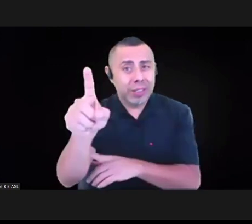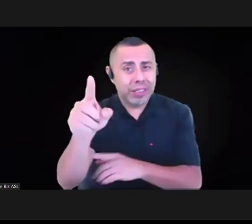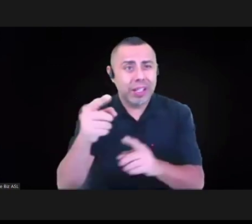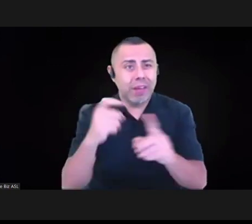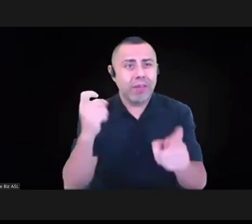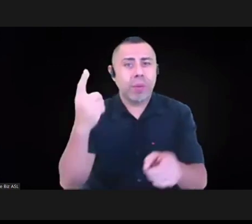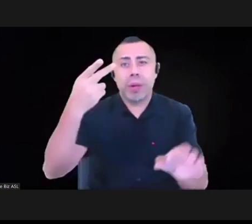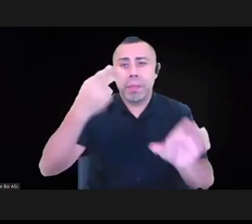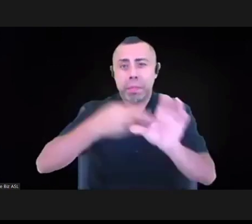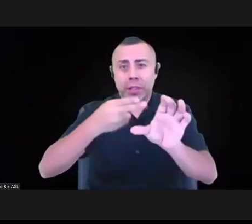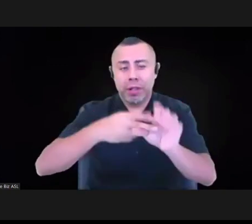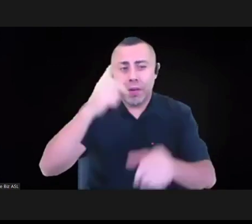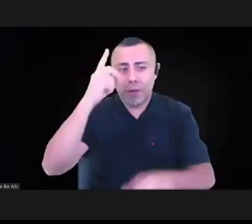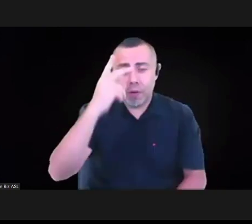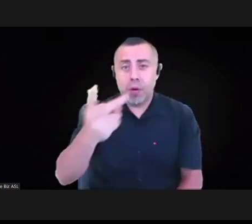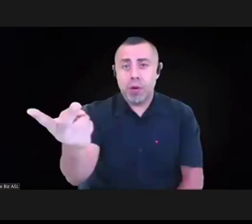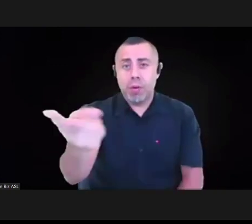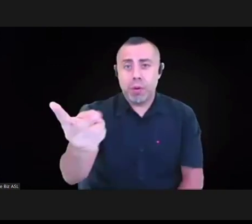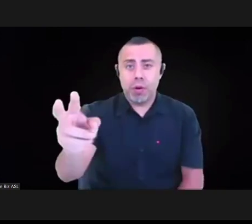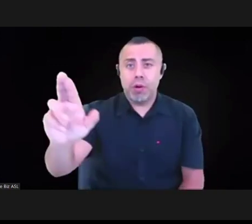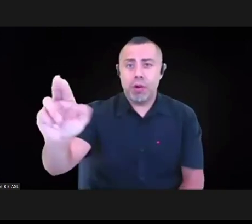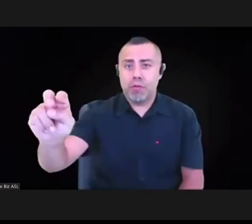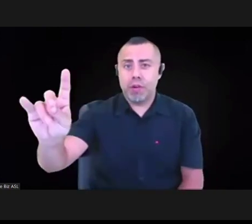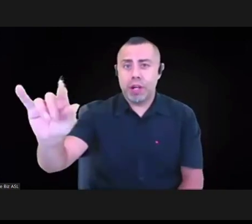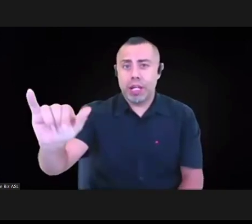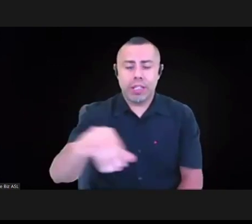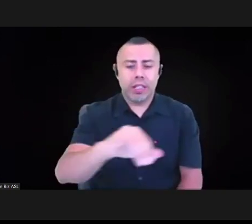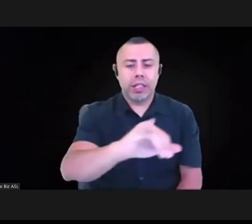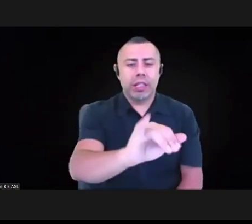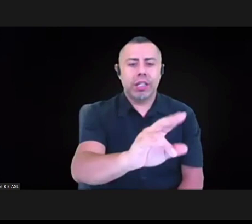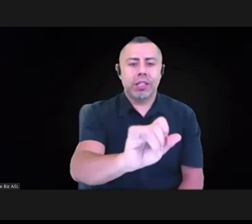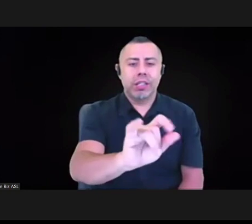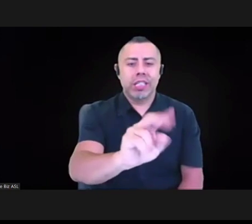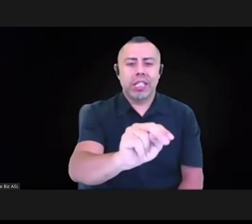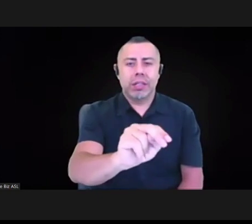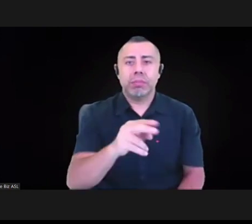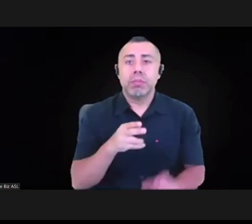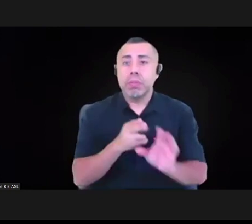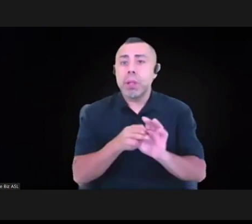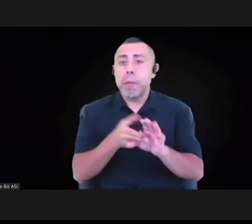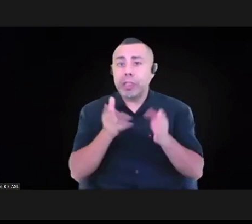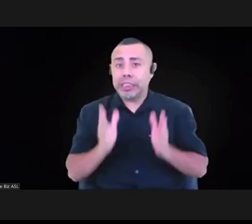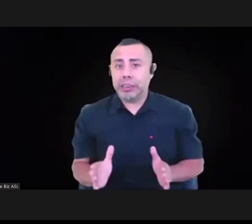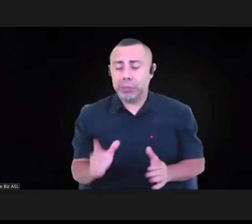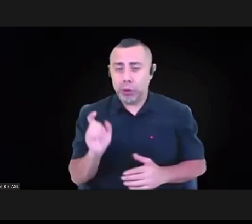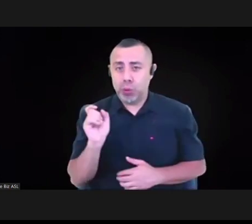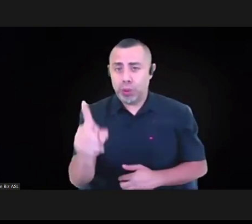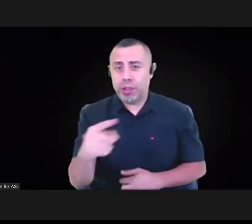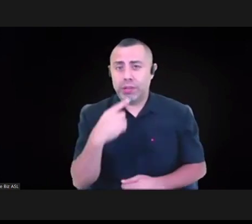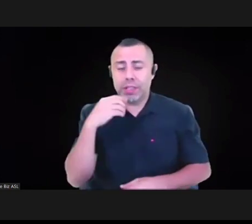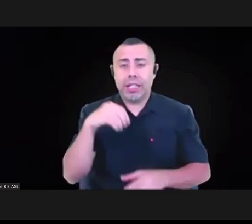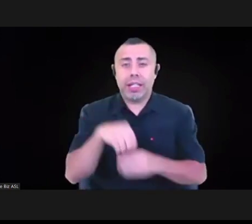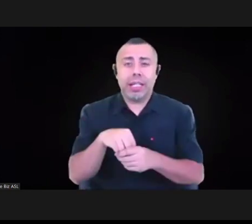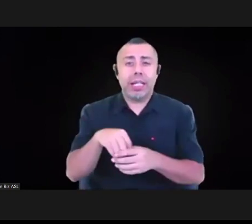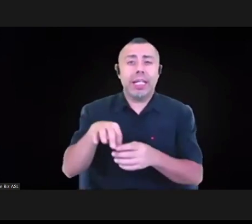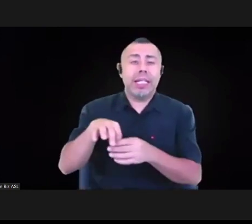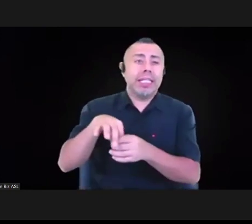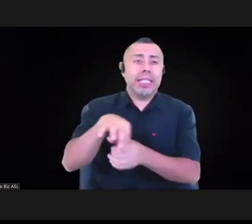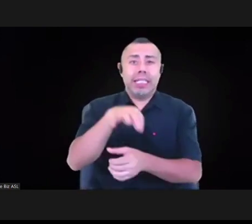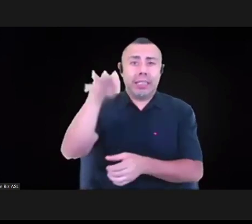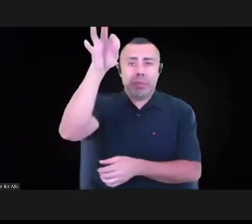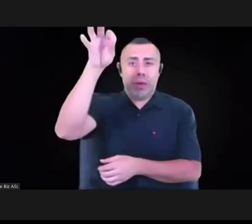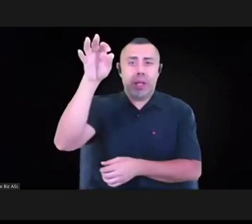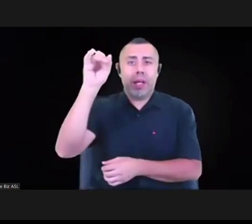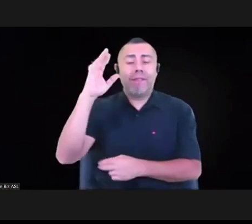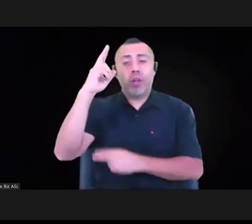Randy. And the participant says, in the spirit of universal justice, should GIA